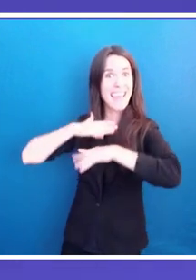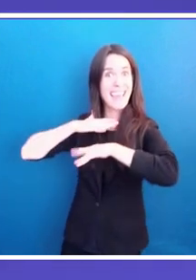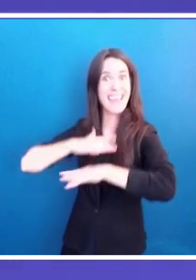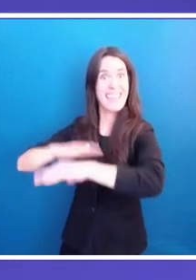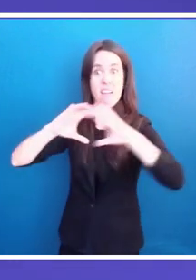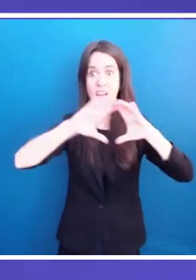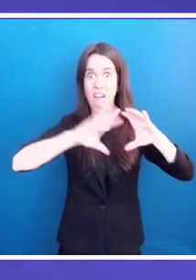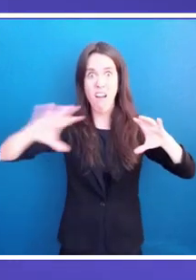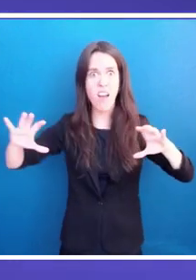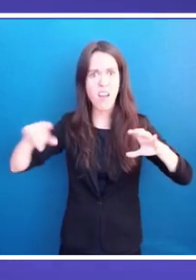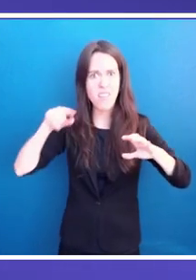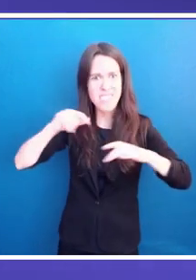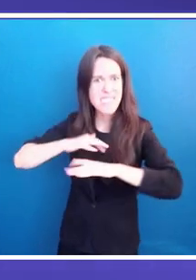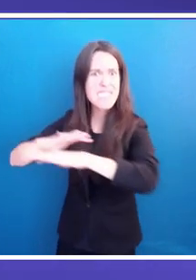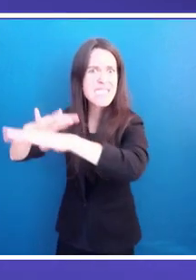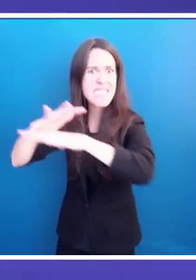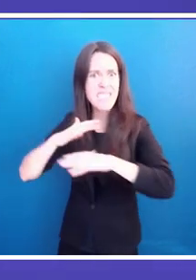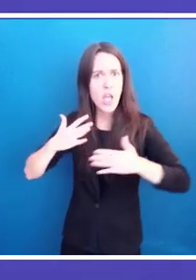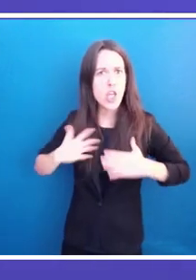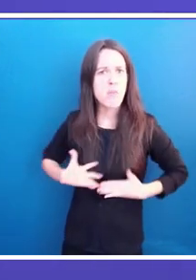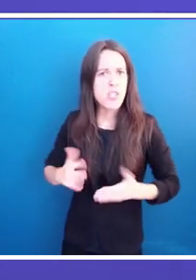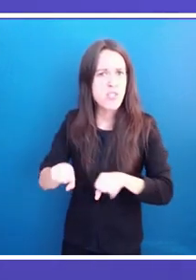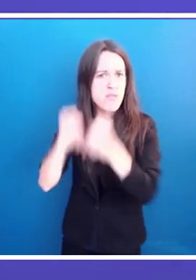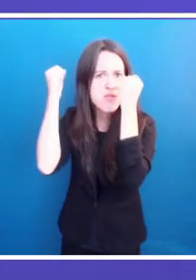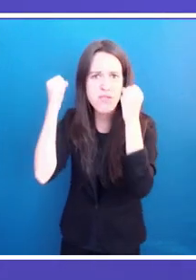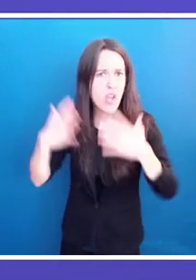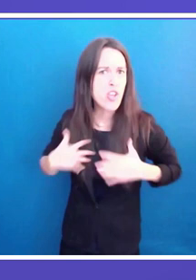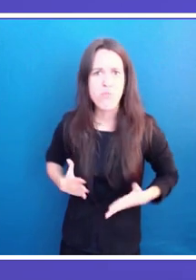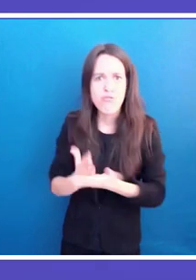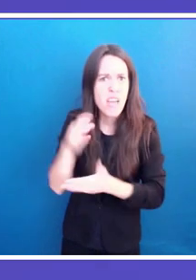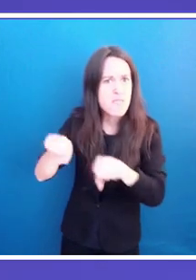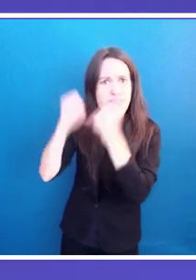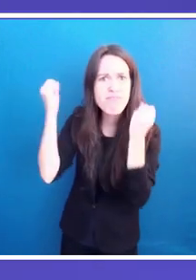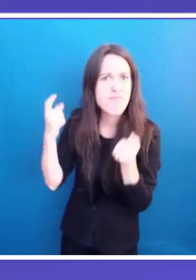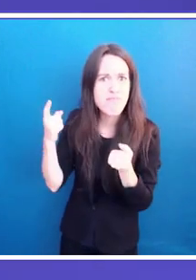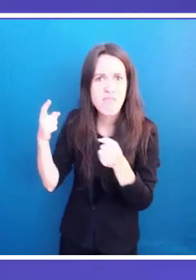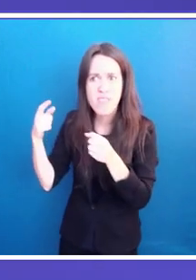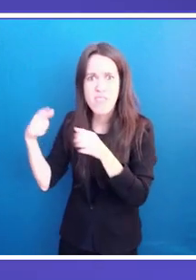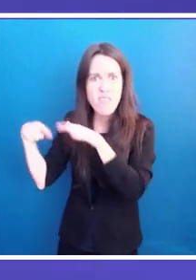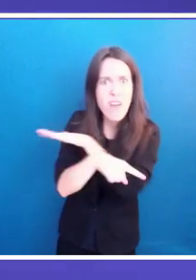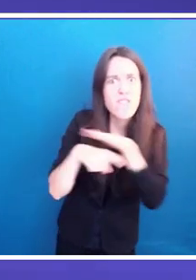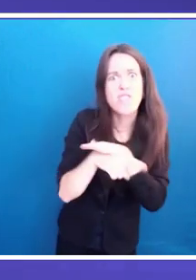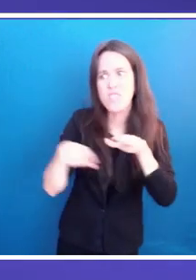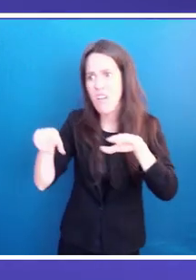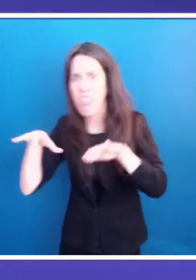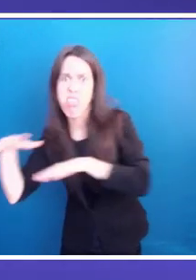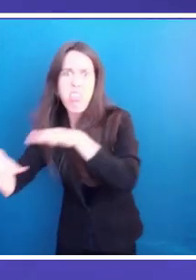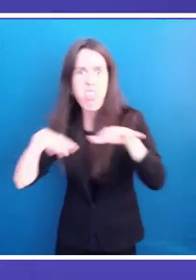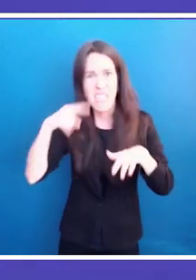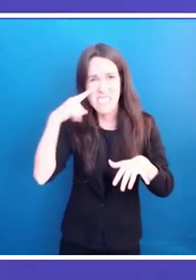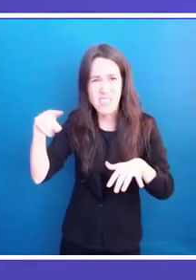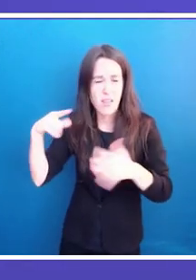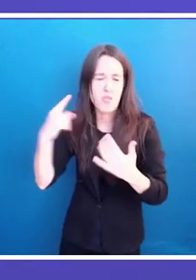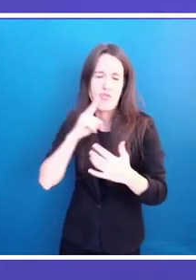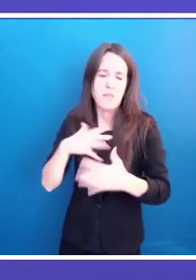scenery of a tremendous human crisis and the feminisation of politics will be key to tackle